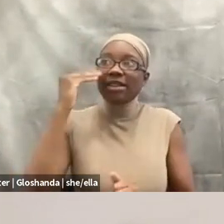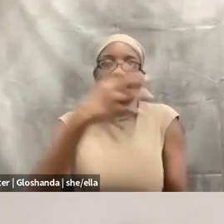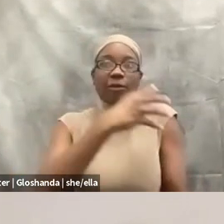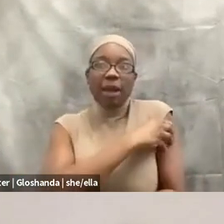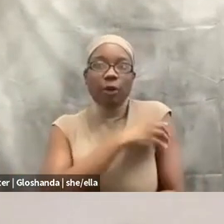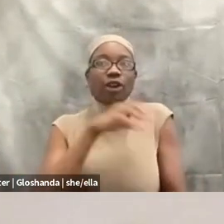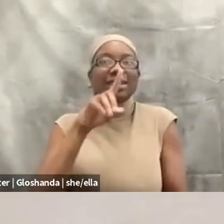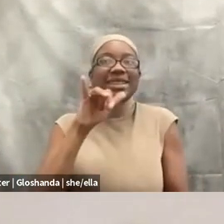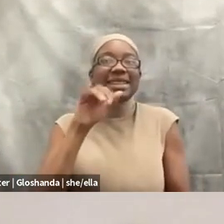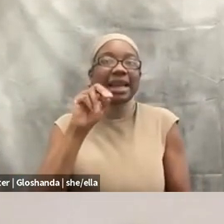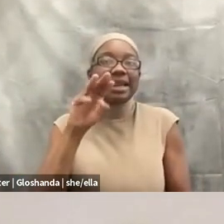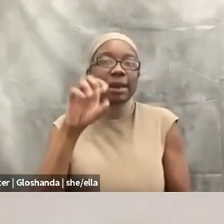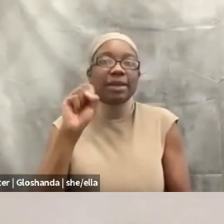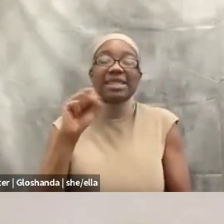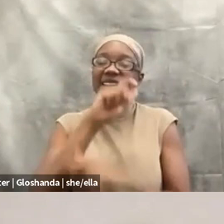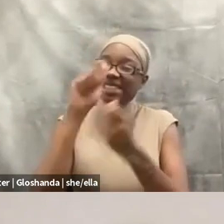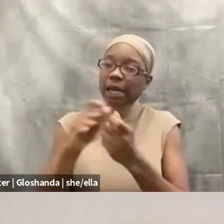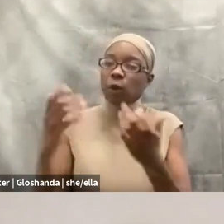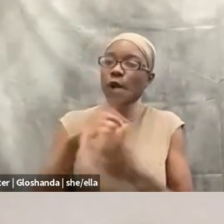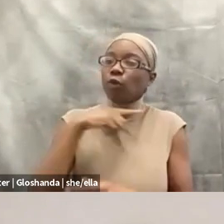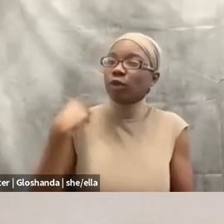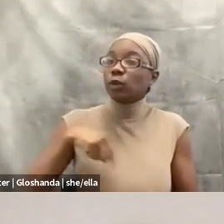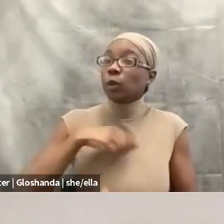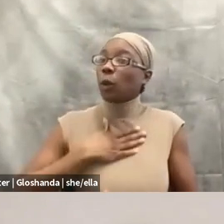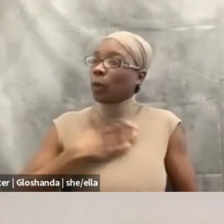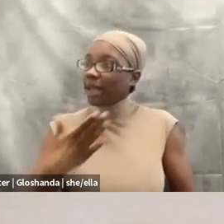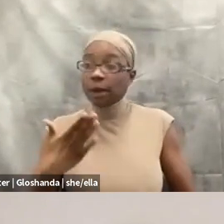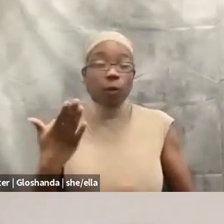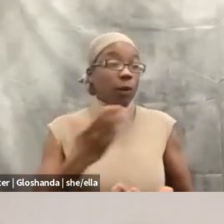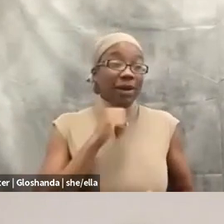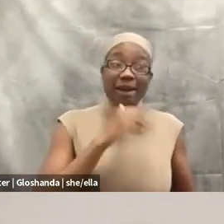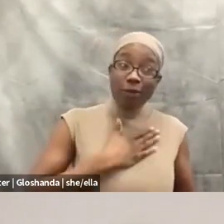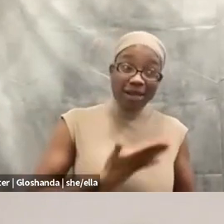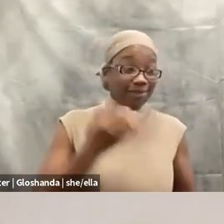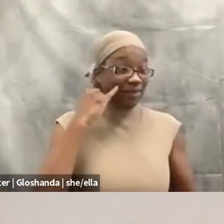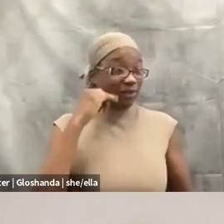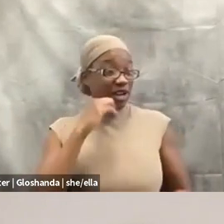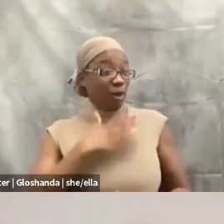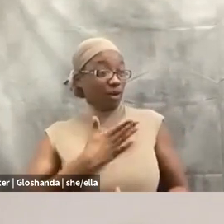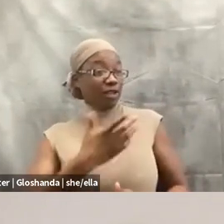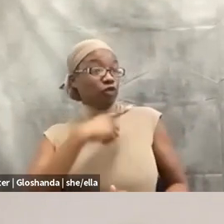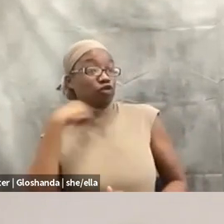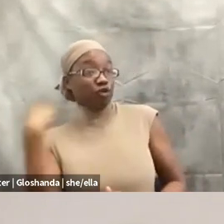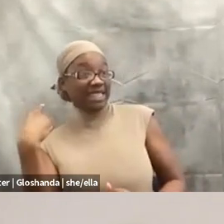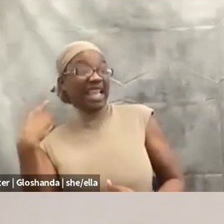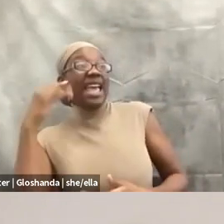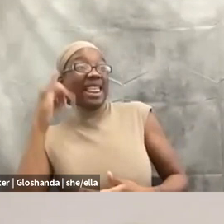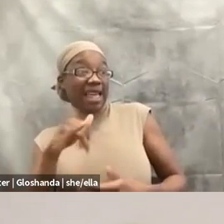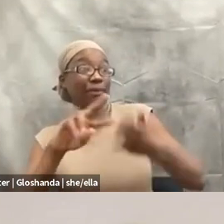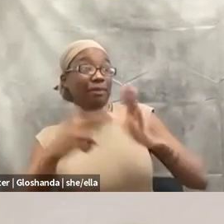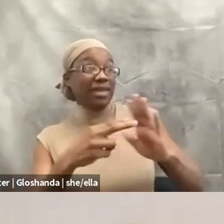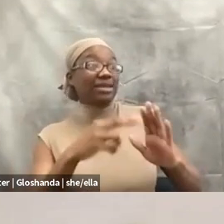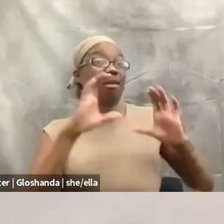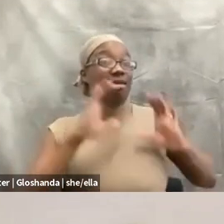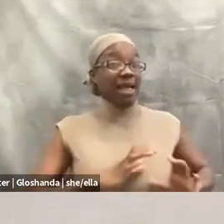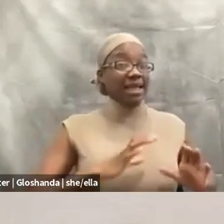what risks we're willing to take and what we're not. And then if us not being willing to take a risk, what's our client at risk, we need to find them someone else